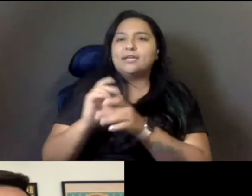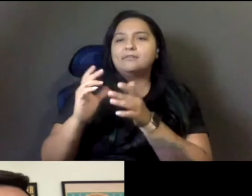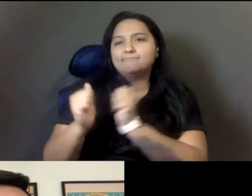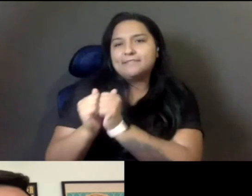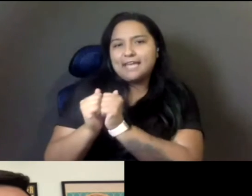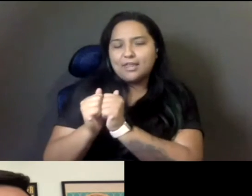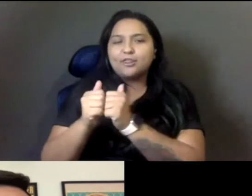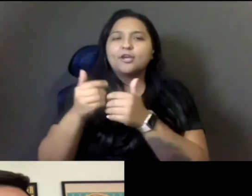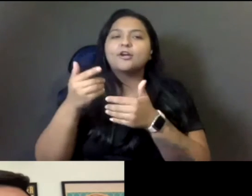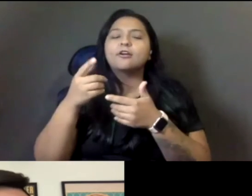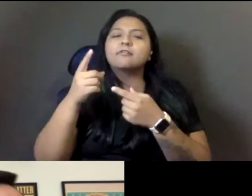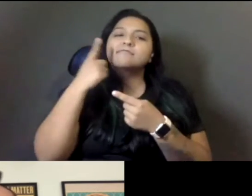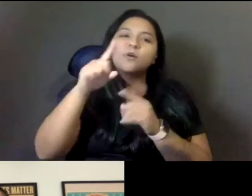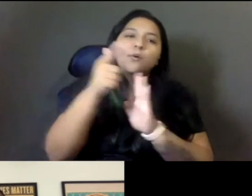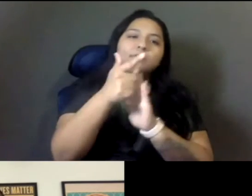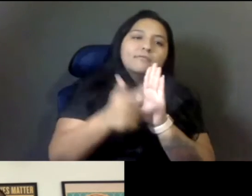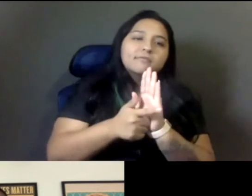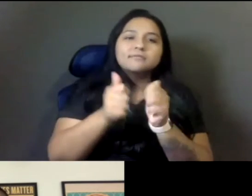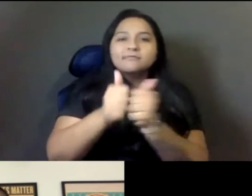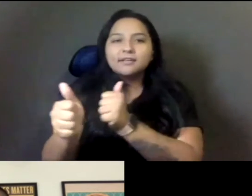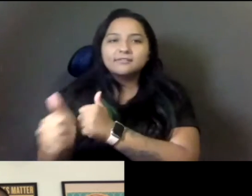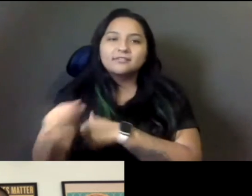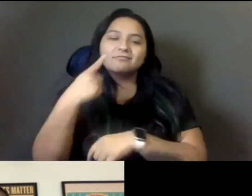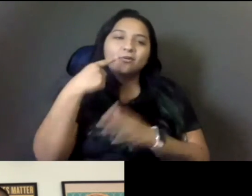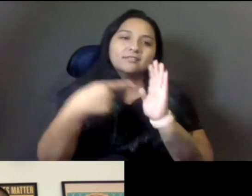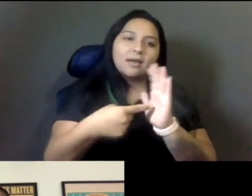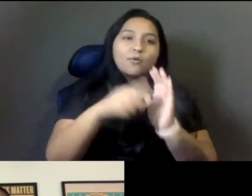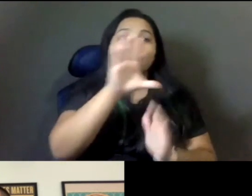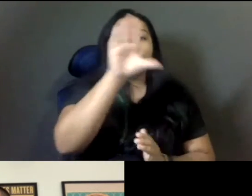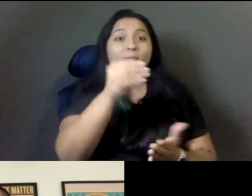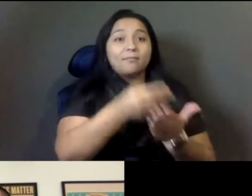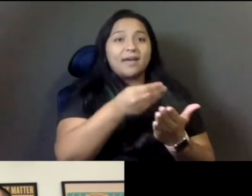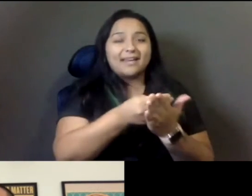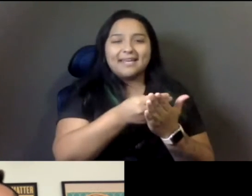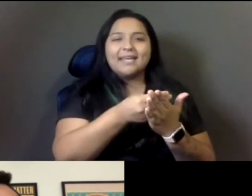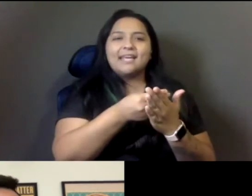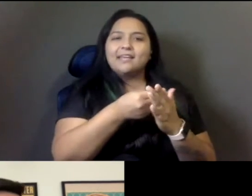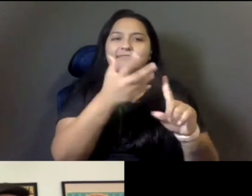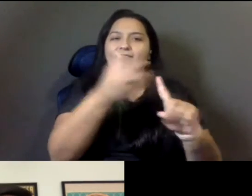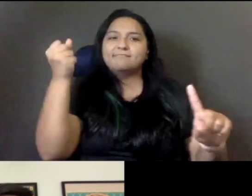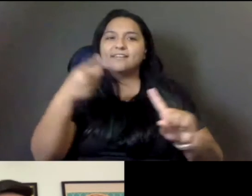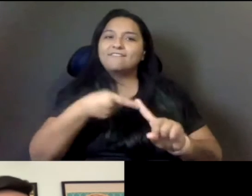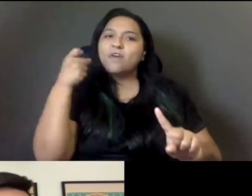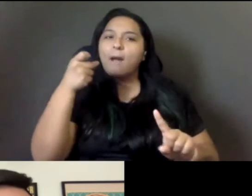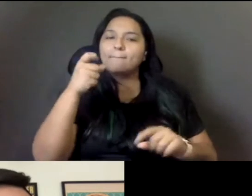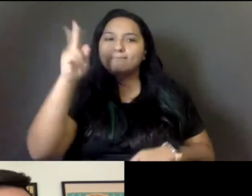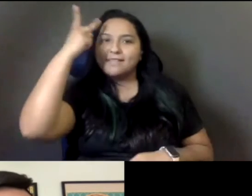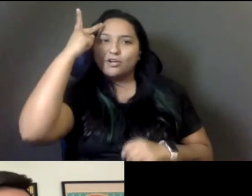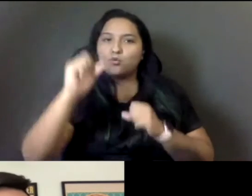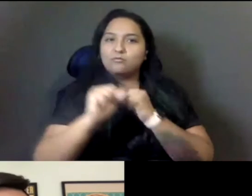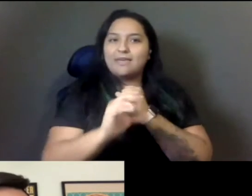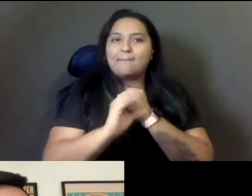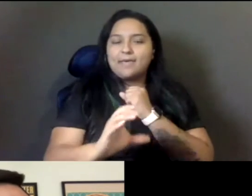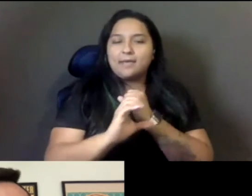uh, corporate money out of, uh, state political campaigns. And we endorsed Alex Lee, uh, because he just has